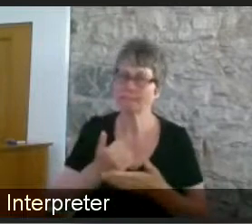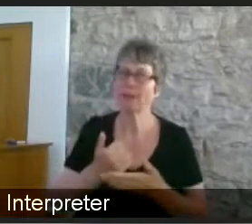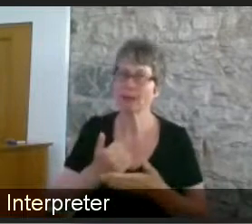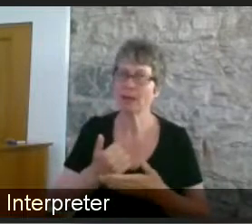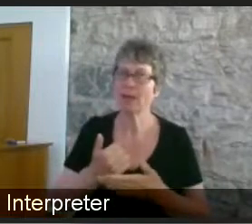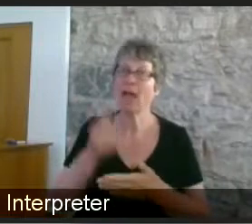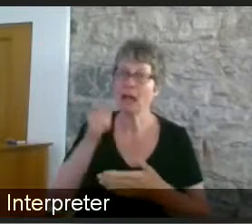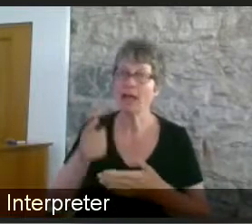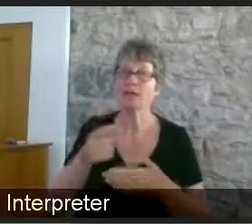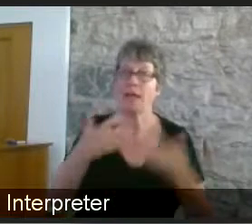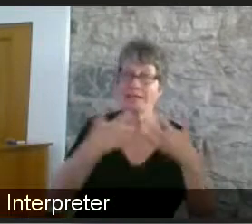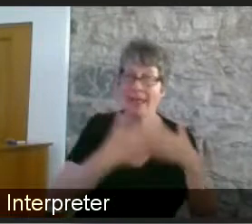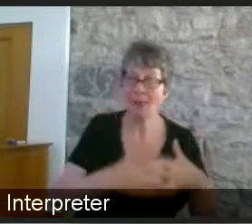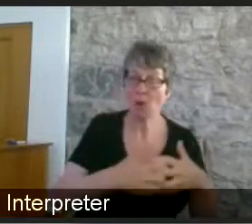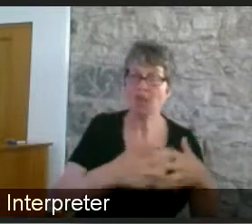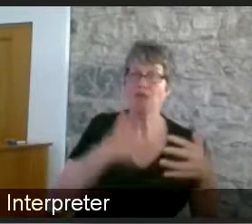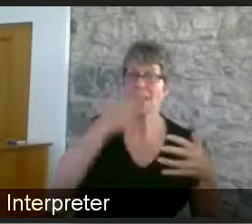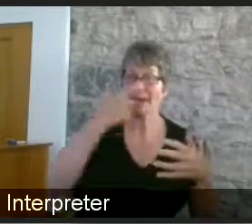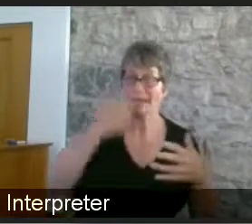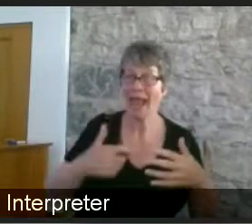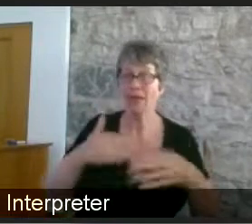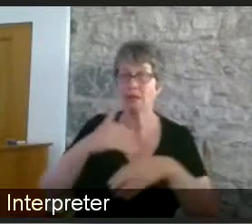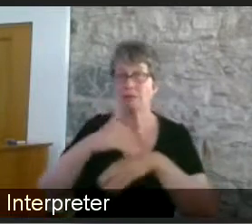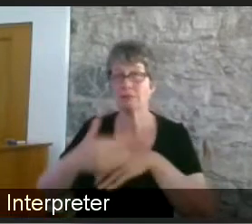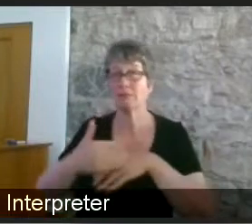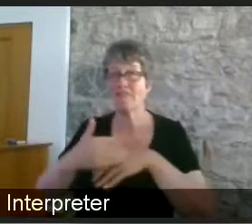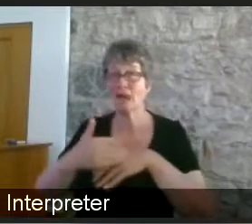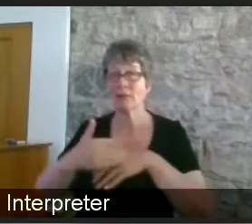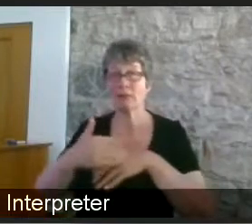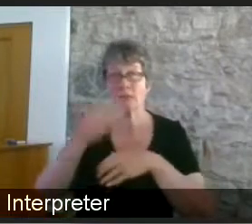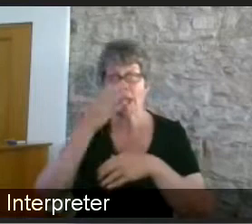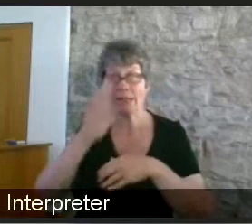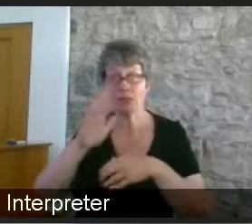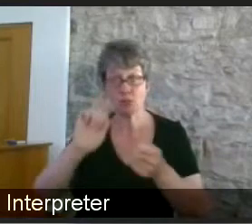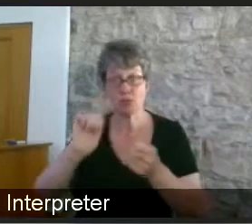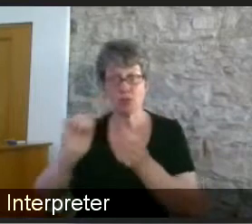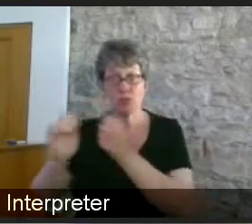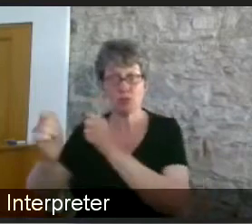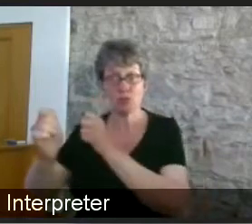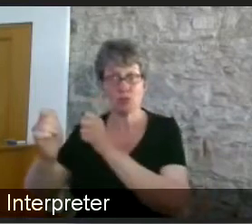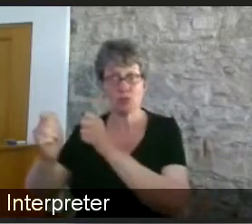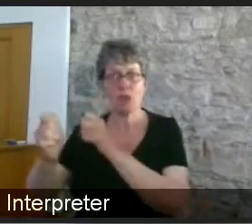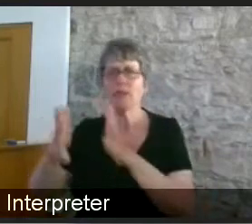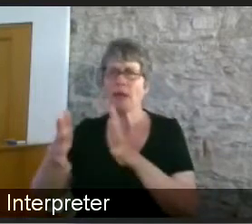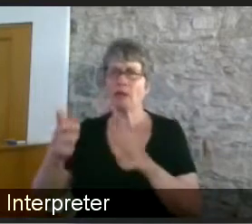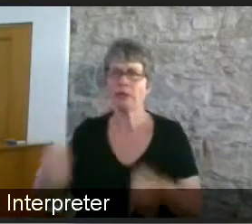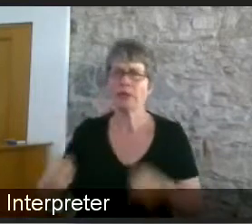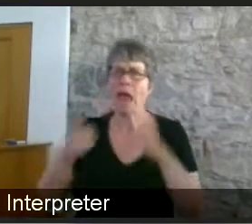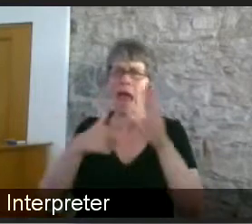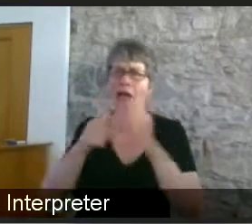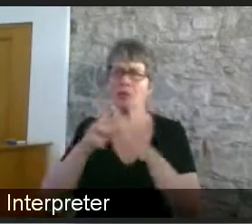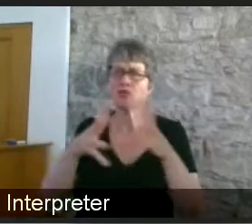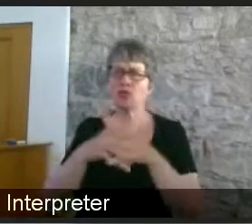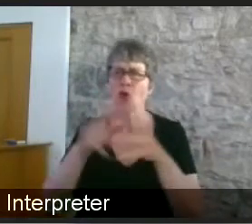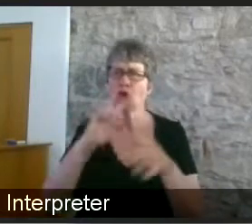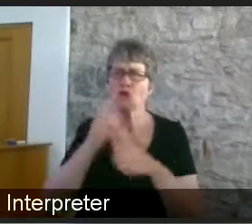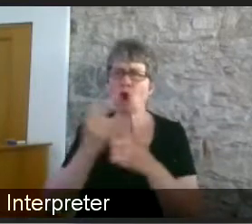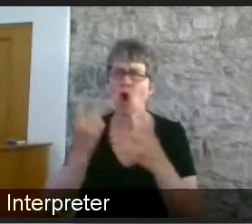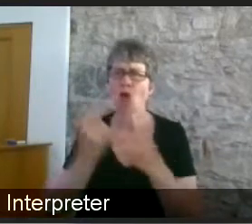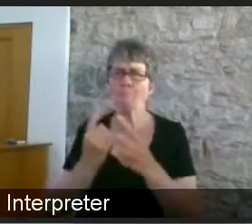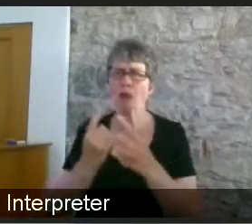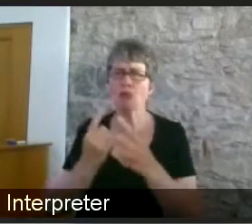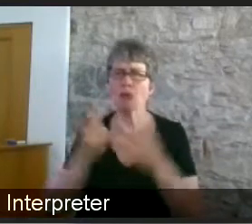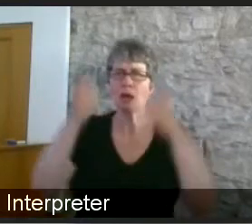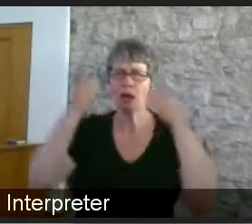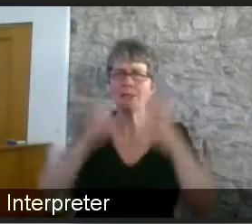attitudes on andrew's specific point um of course legal aid it's it's gone down and down over the